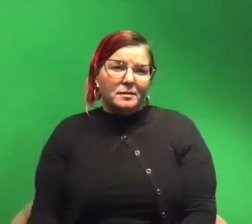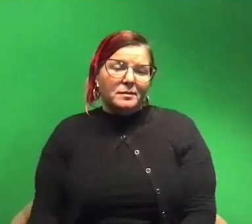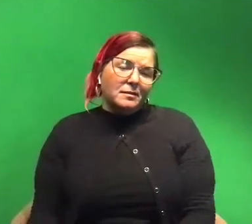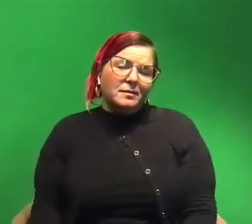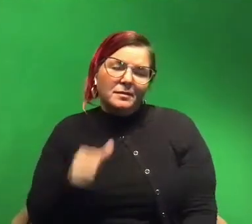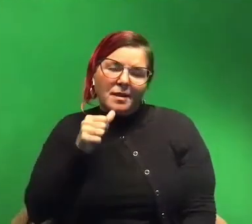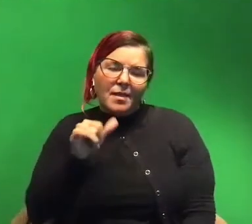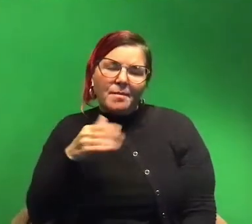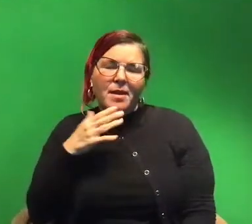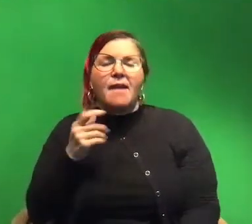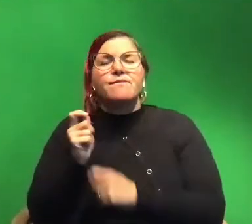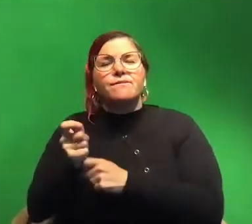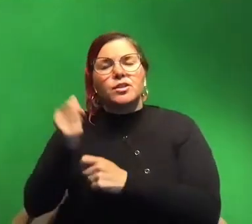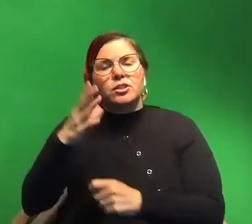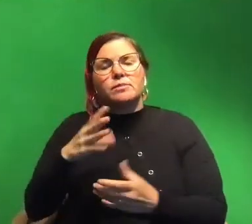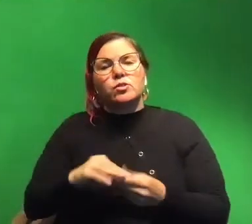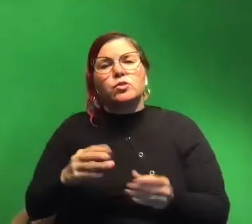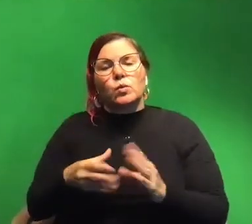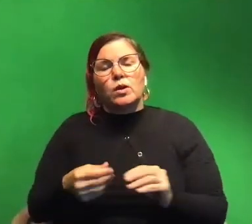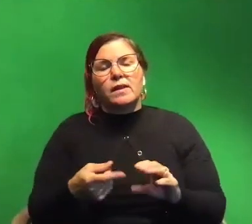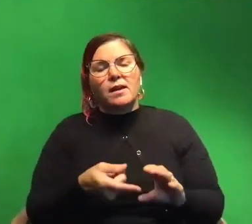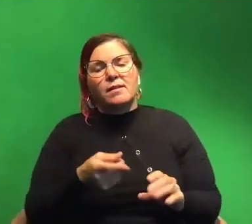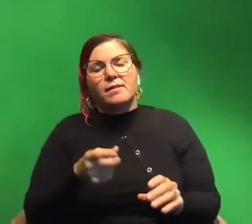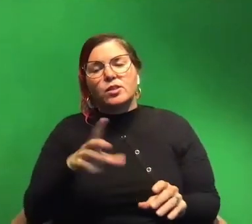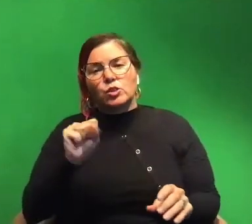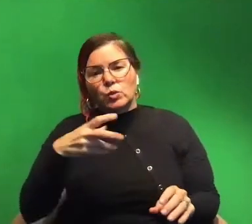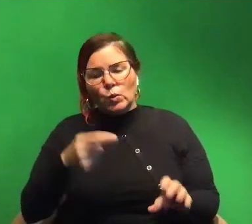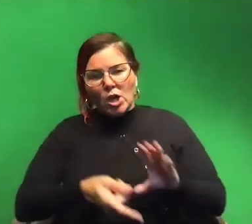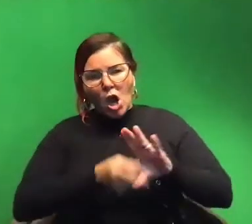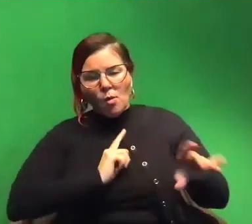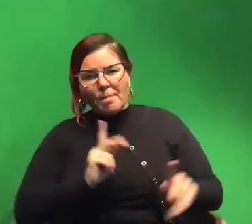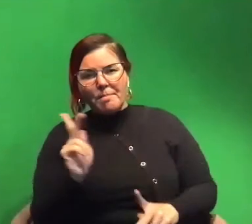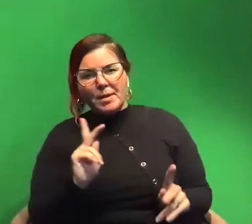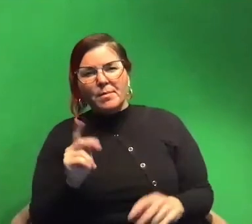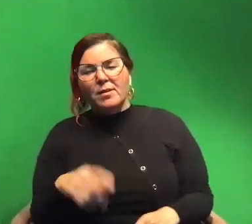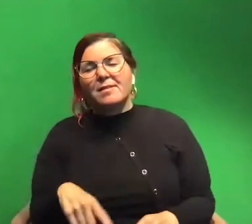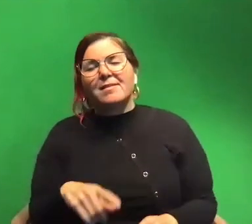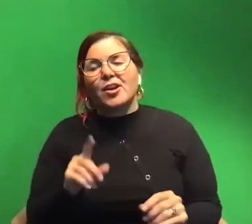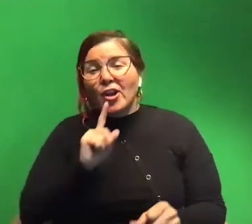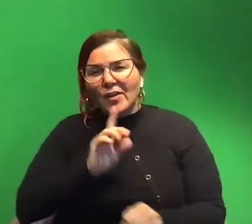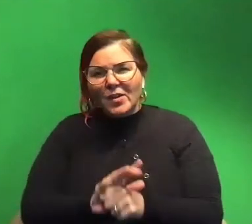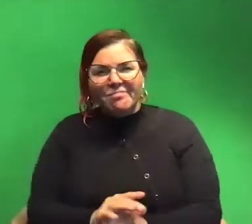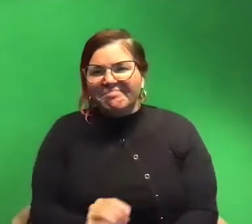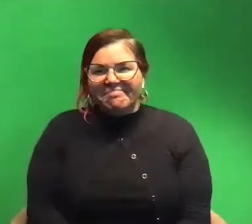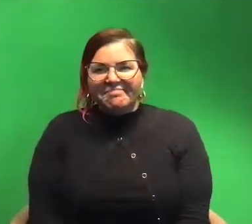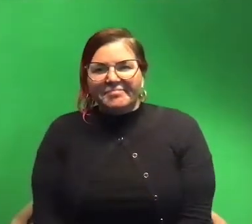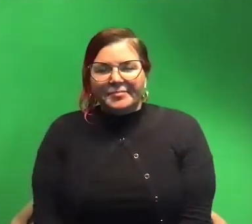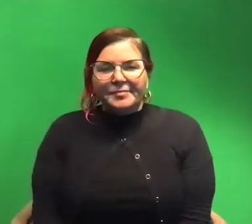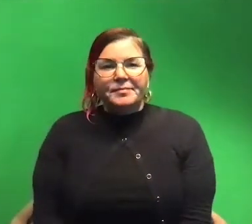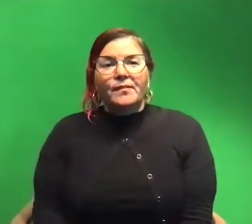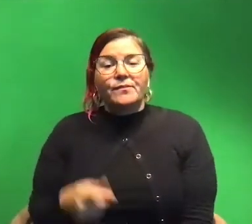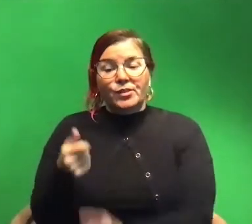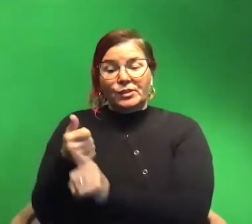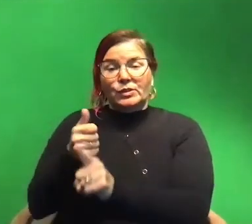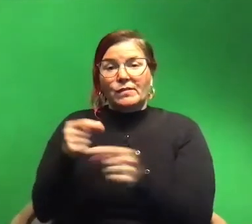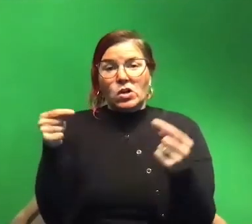are fishermen stories of people getting eaten alive by those squid but like unconfirmed but like for you to get hurt by